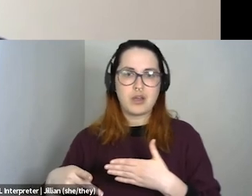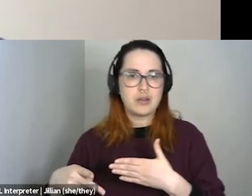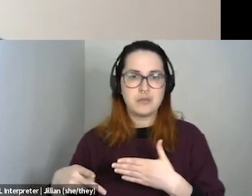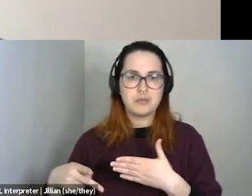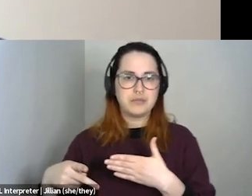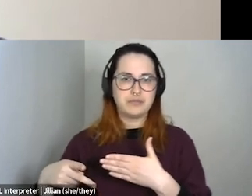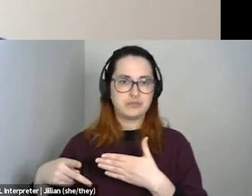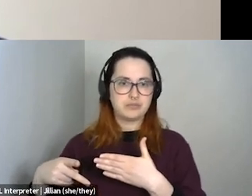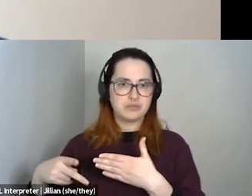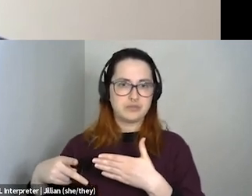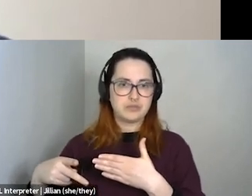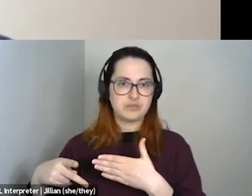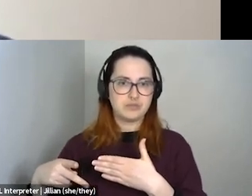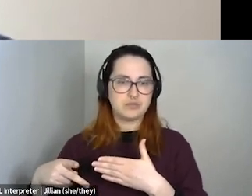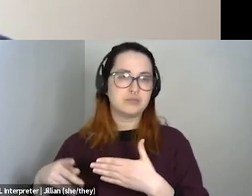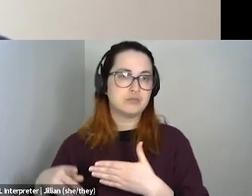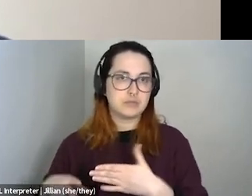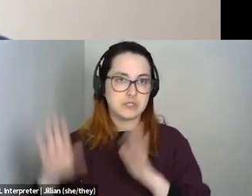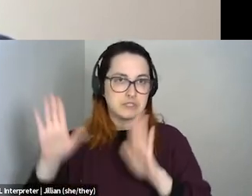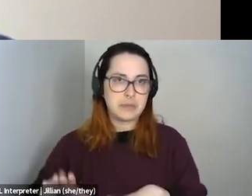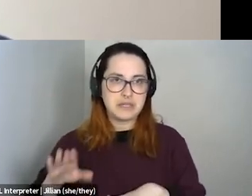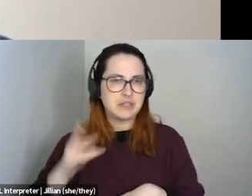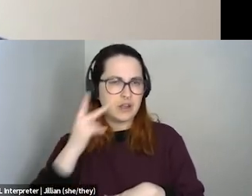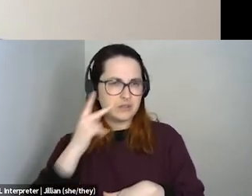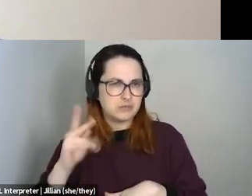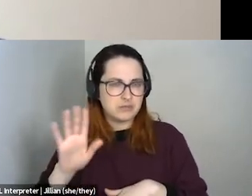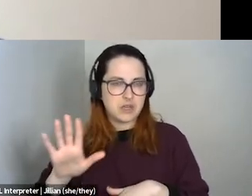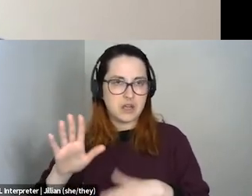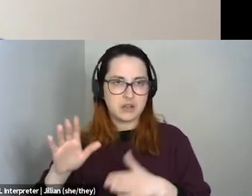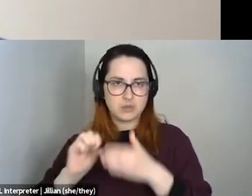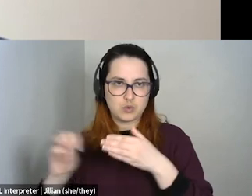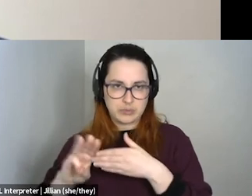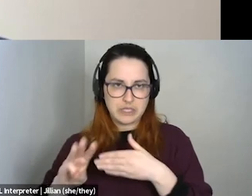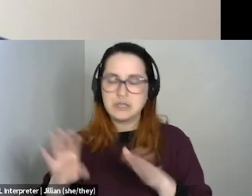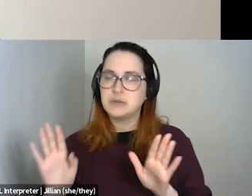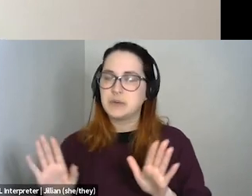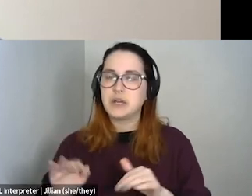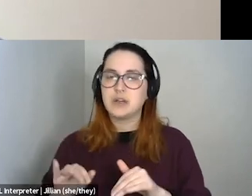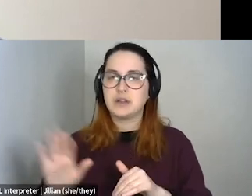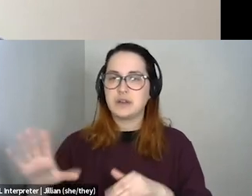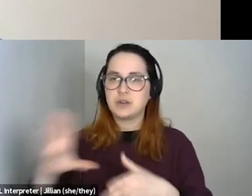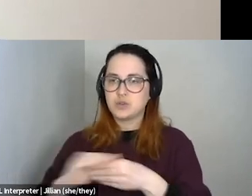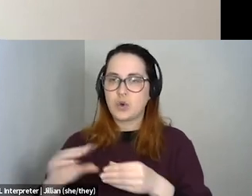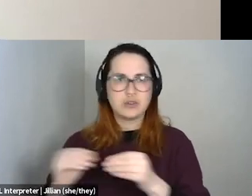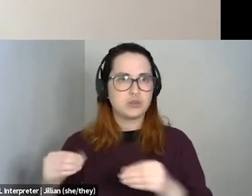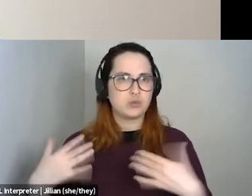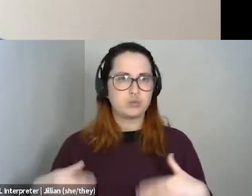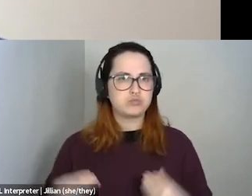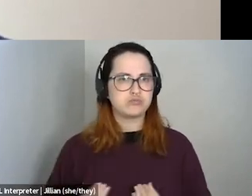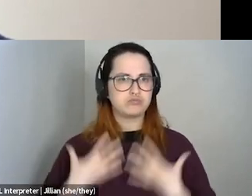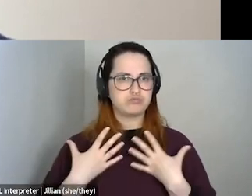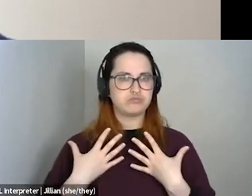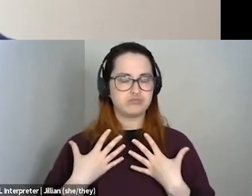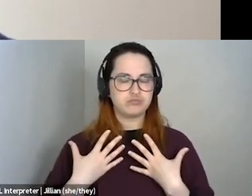can probably read about it on their social media if you don't know what I'm talking about, but hearing those stories like to inspire us in our work and then to like